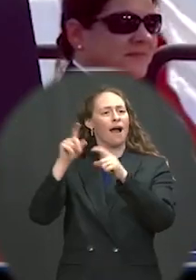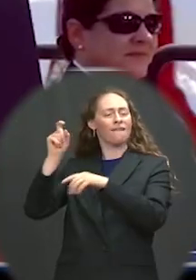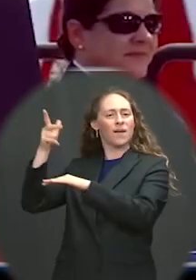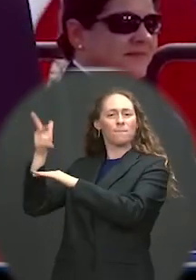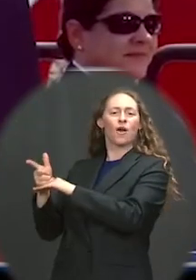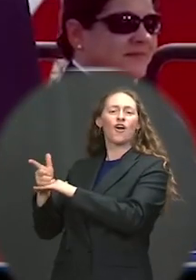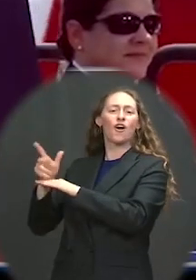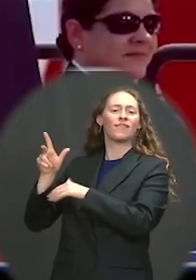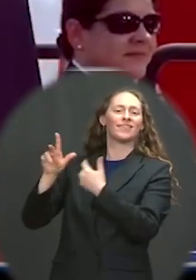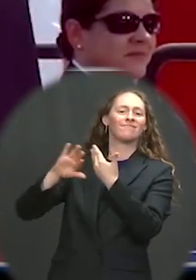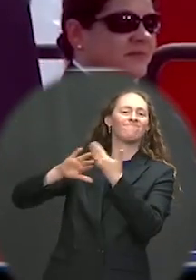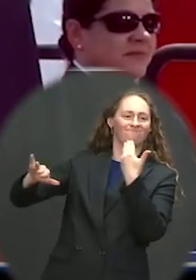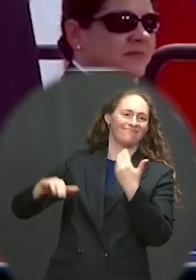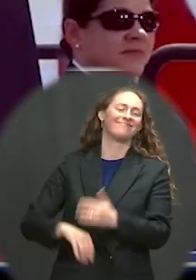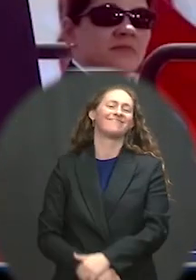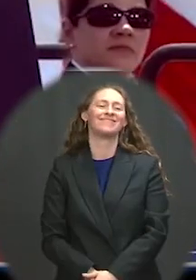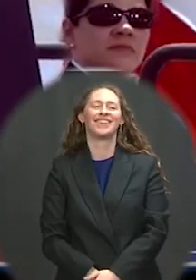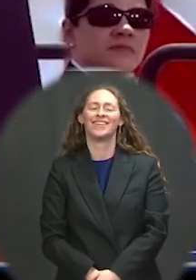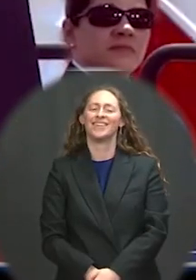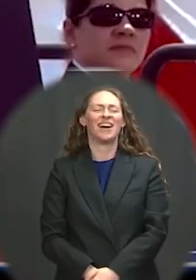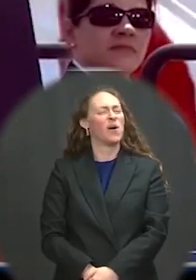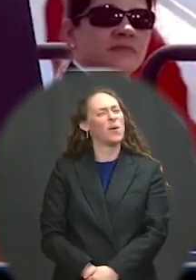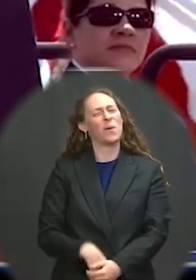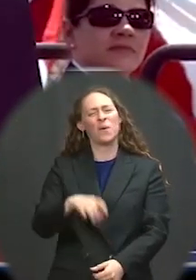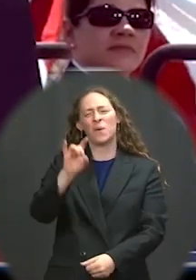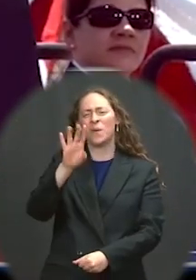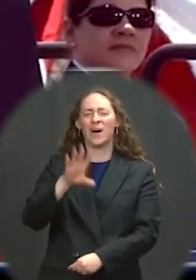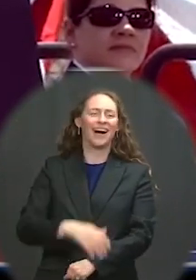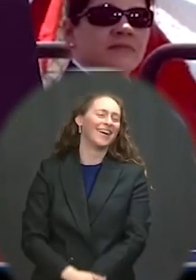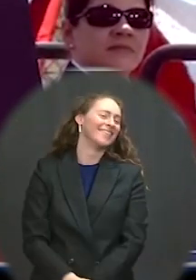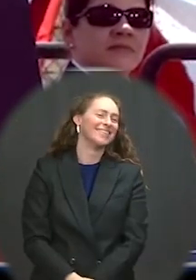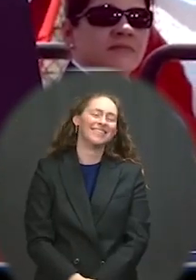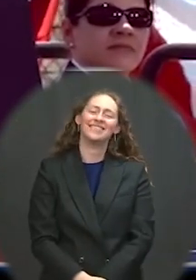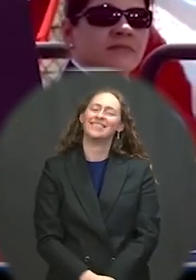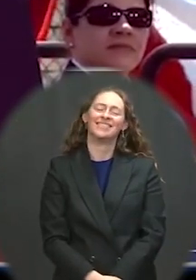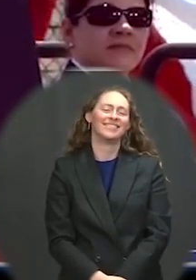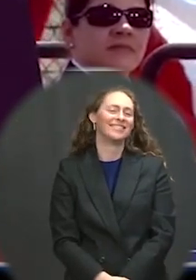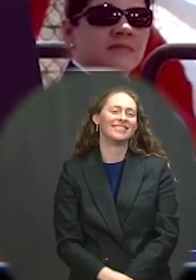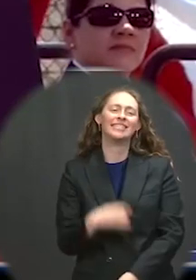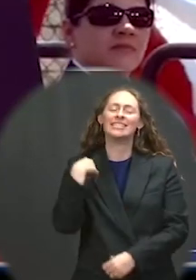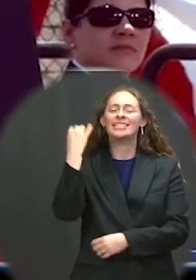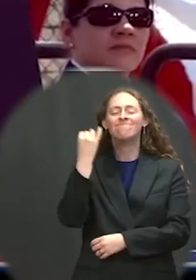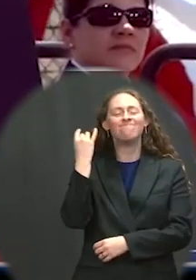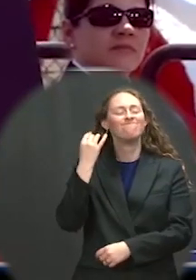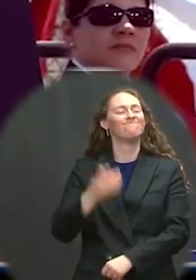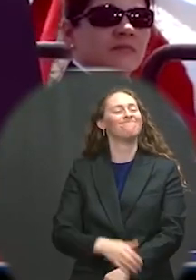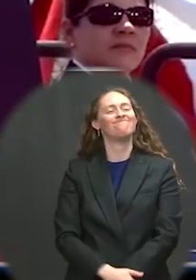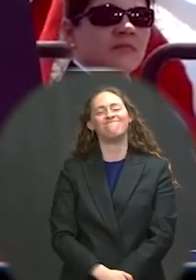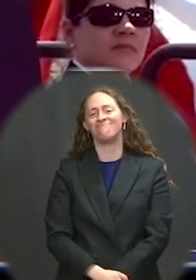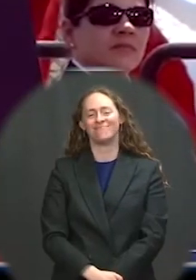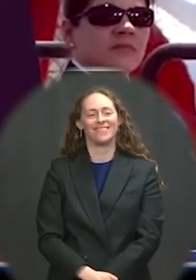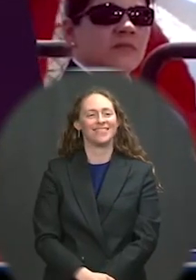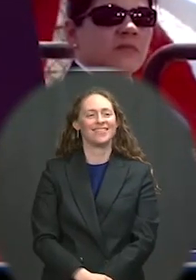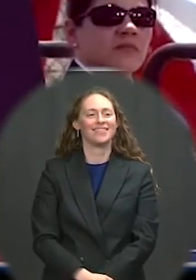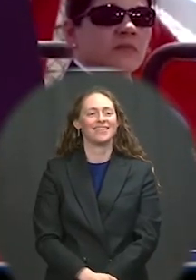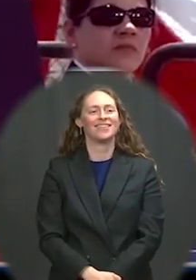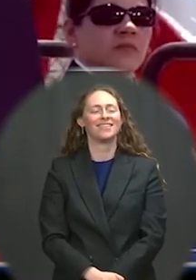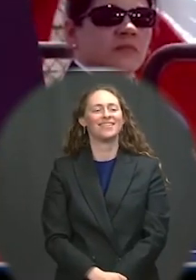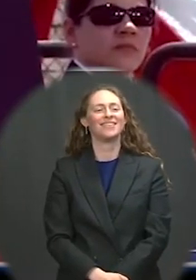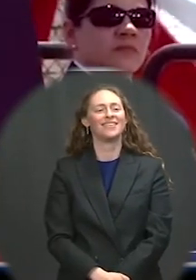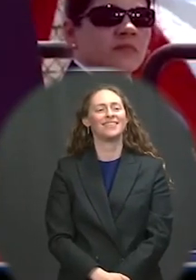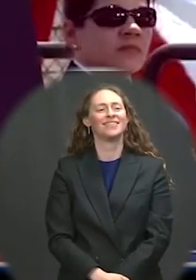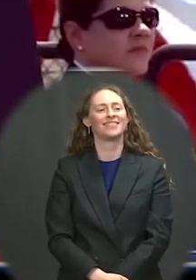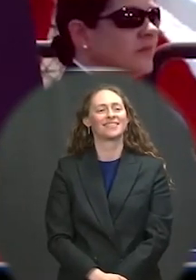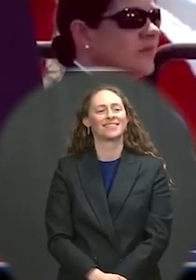Oh, man, I tell you what, I'd have trouble watching my car sit there. But maybe dipping your ring in Crown Park or having your ring